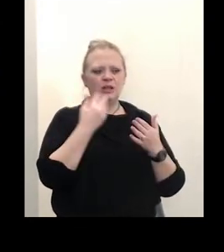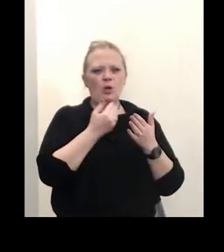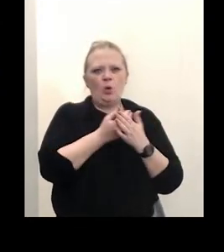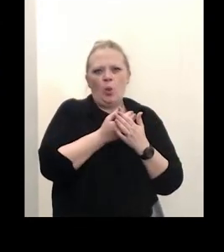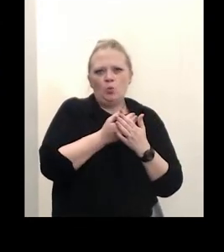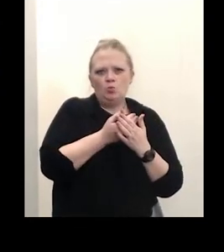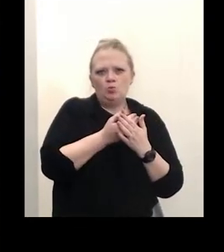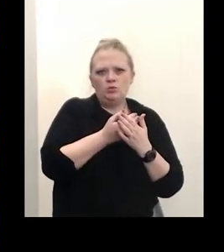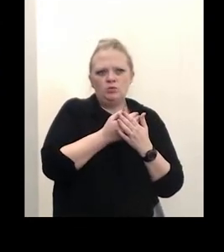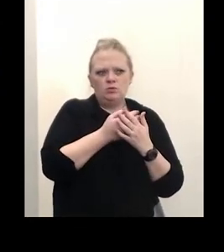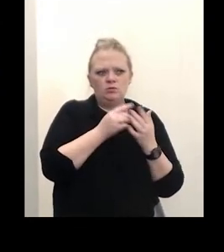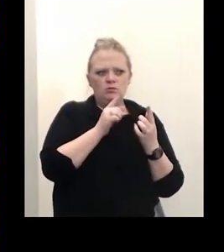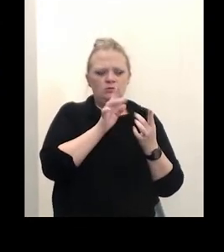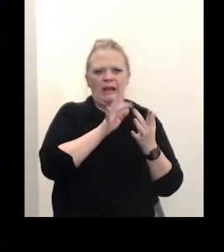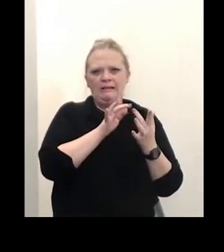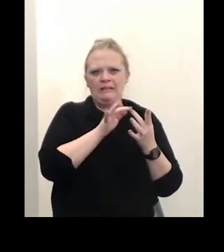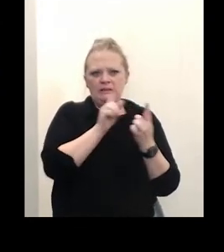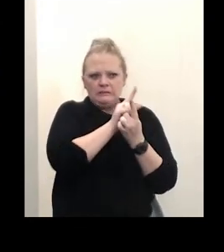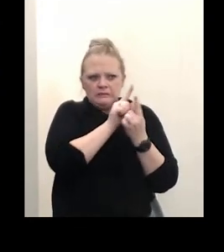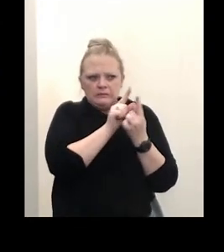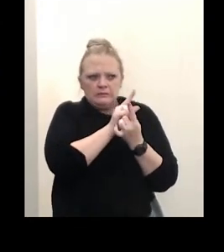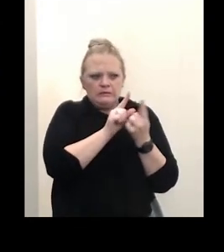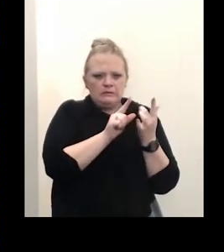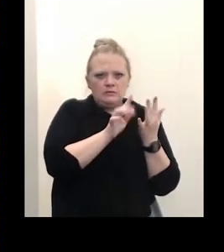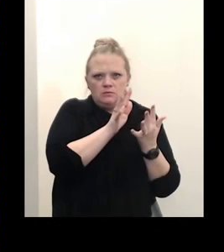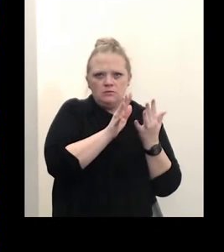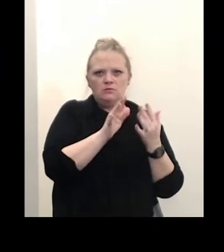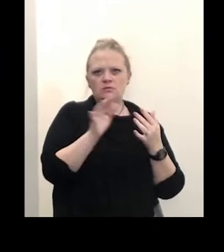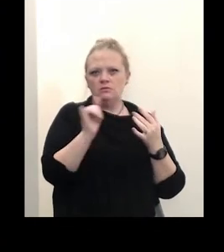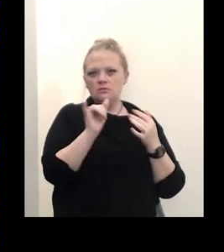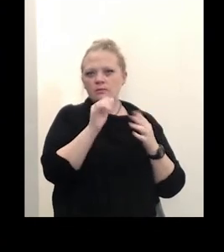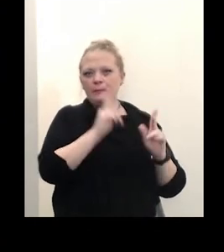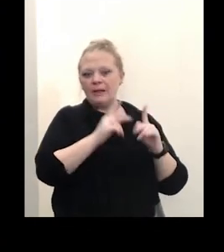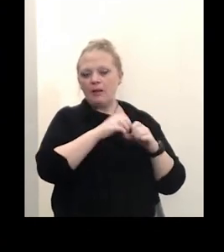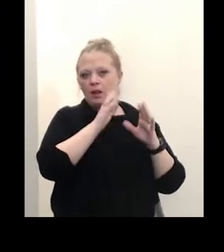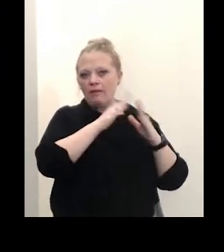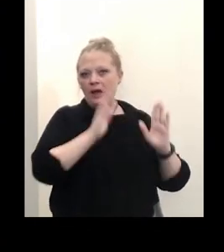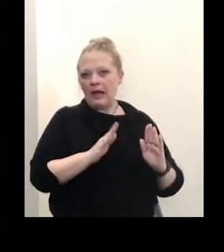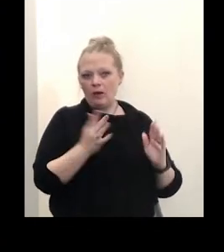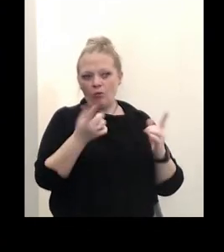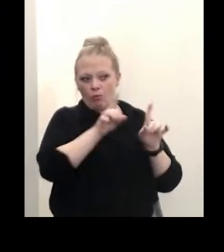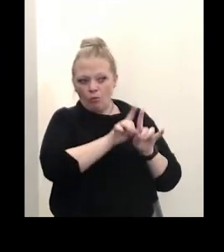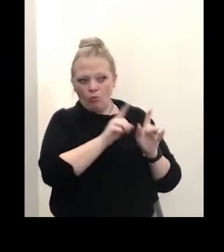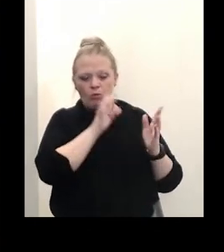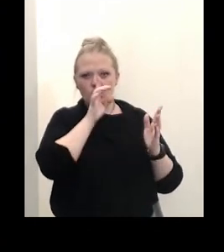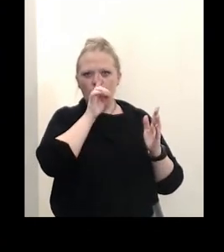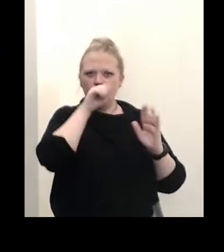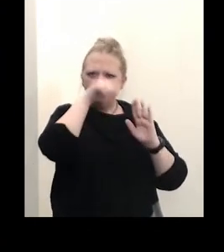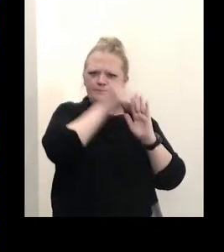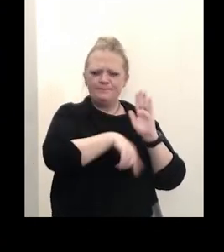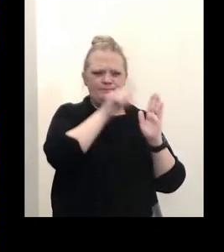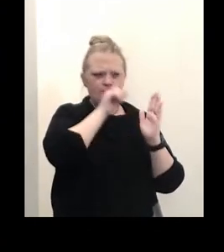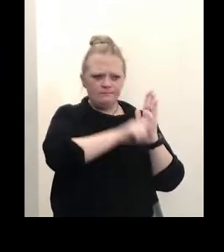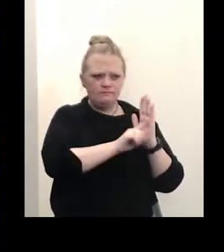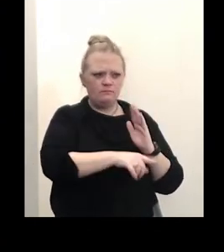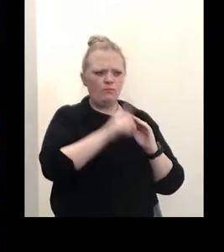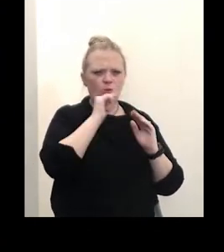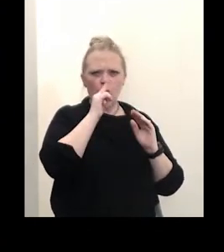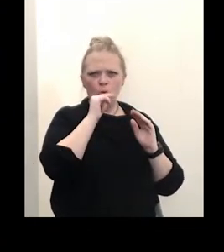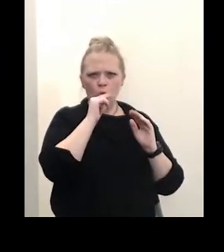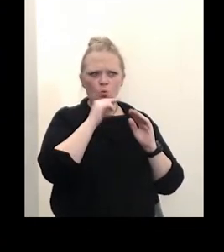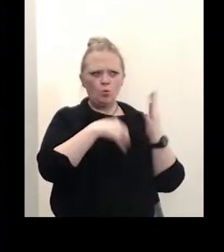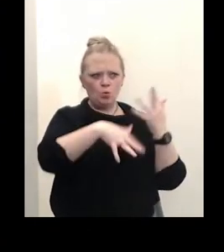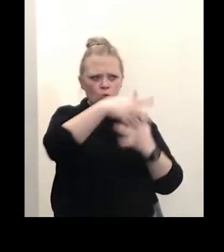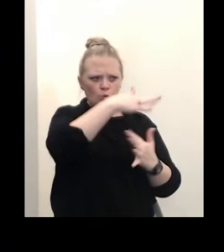close contacts are people in the home so we conduct a thorough investigation looking at who those close contacts are in the home making